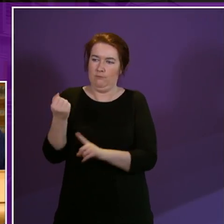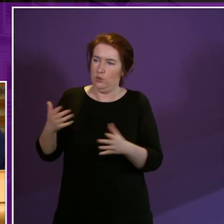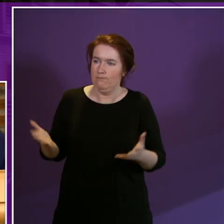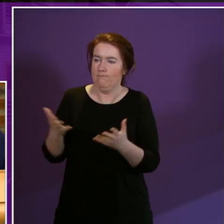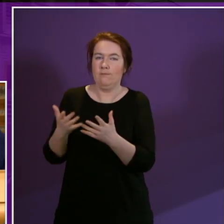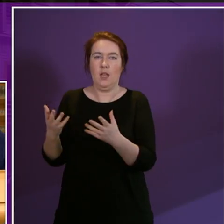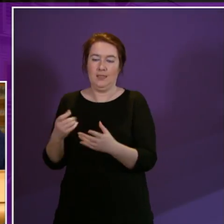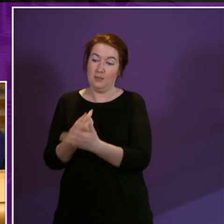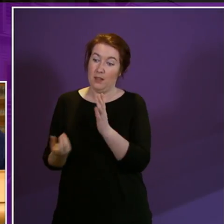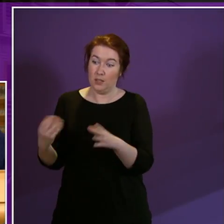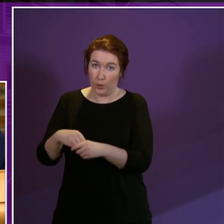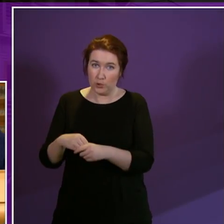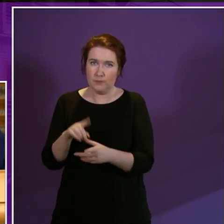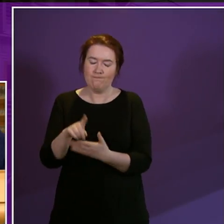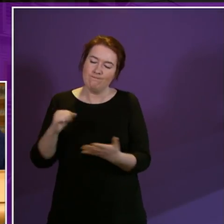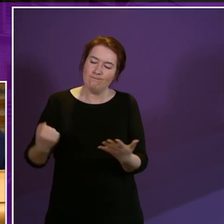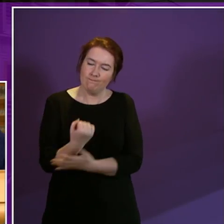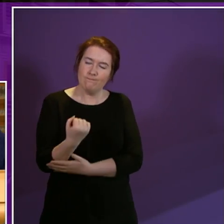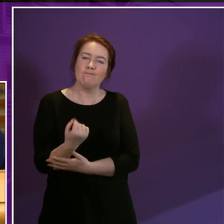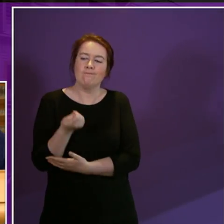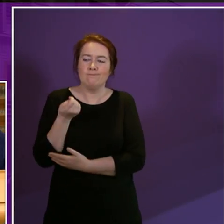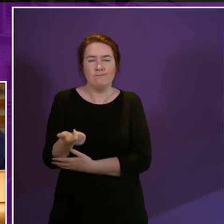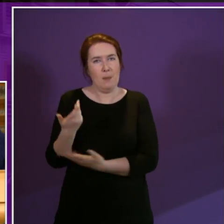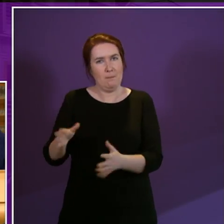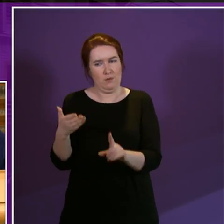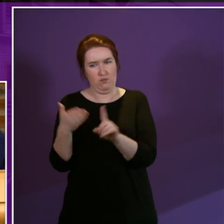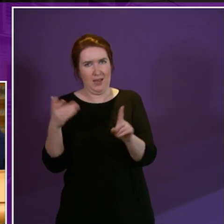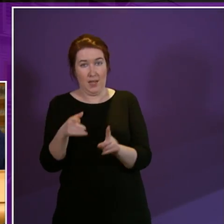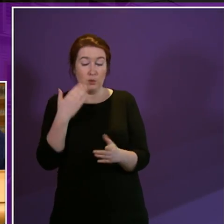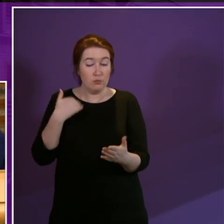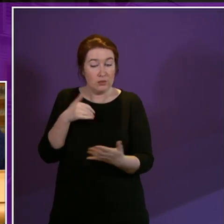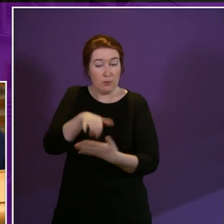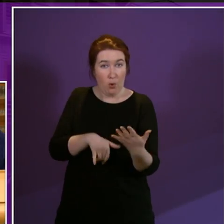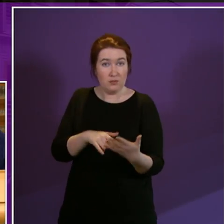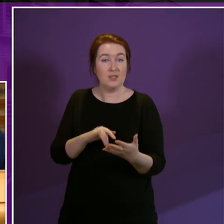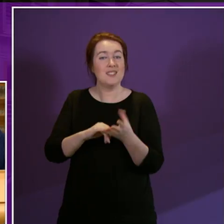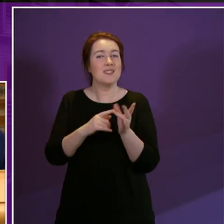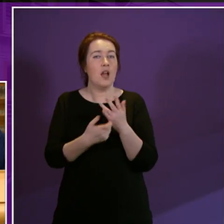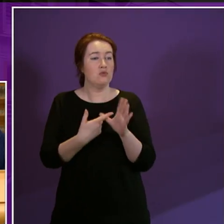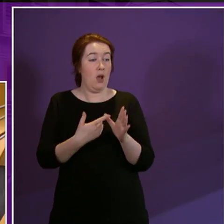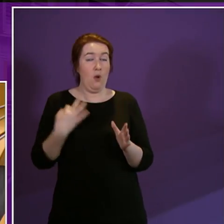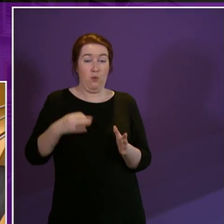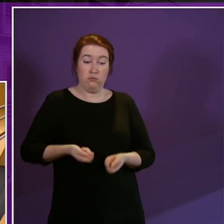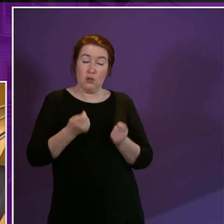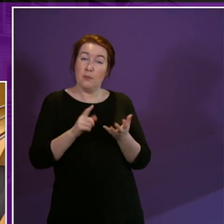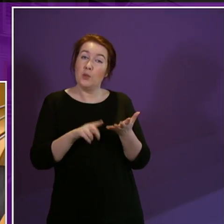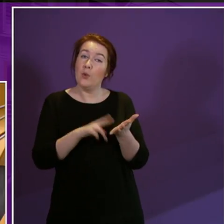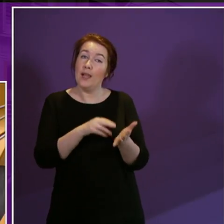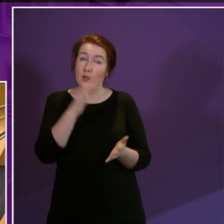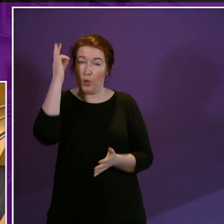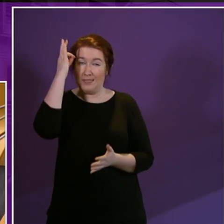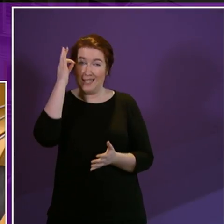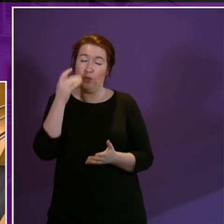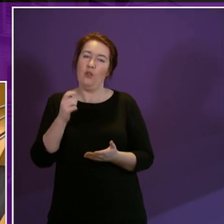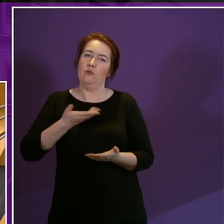disability inclusion. Unfortunately, little of this was recognised in the recent report that Sandra White just referred to of the UN Committee on the Rights of